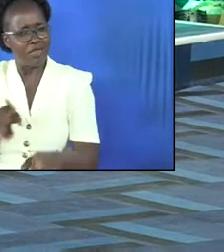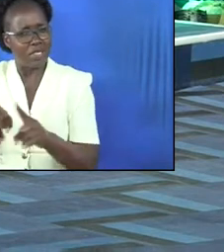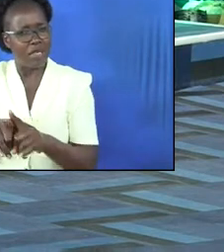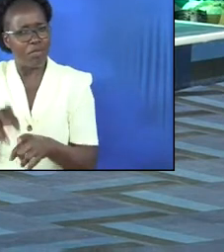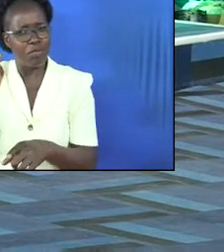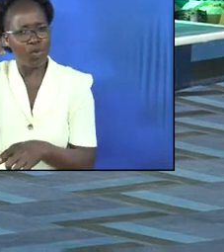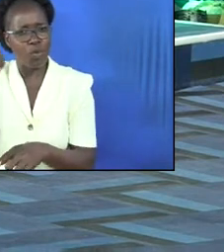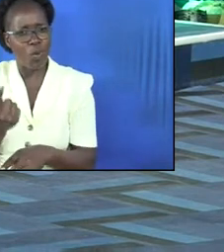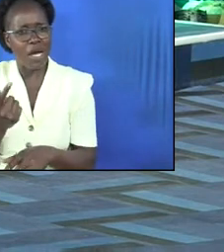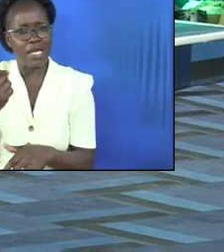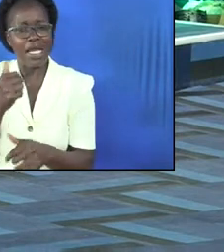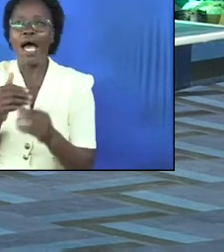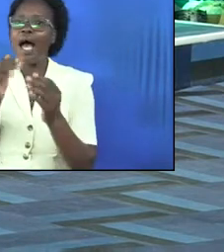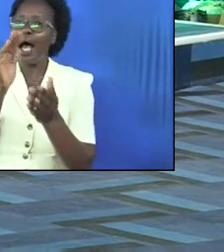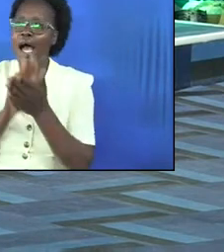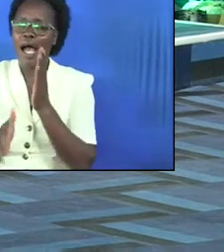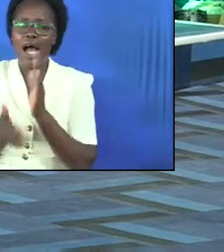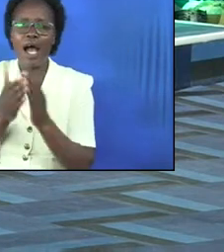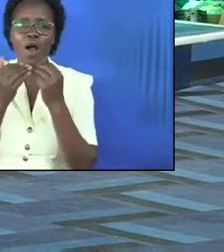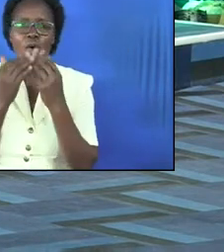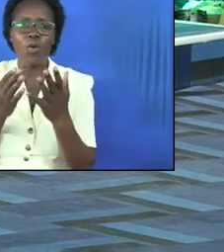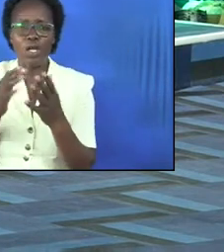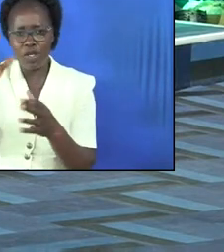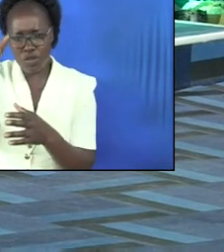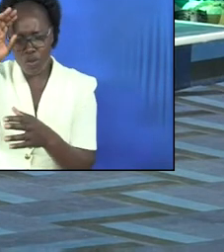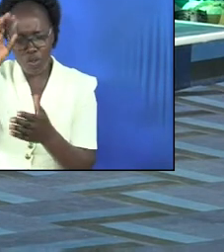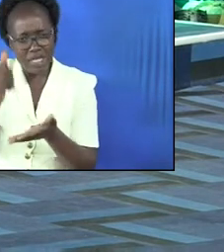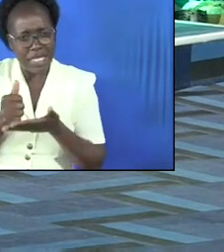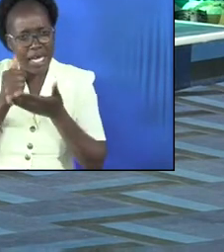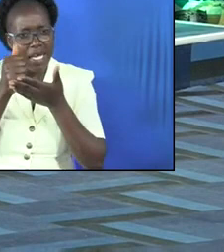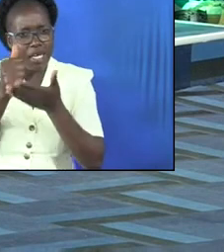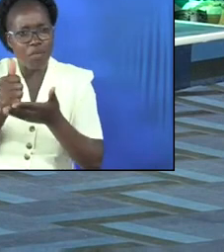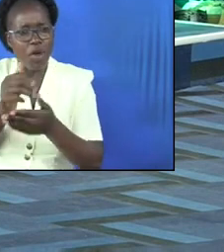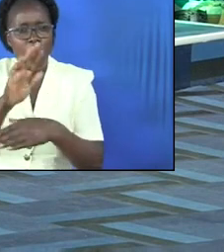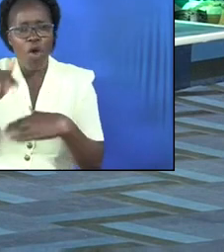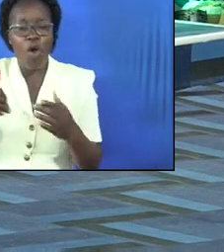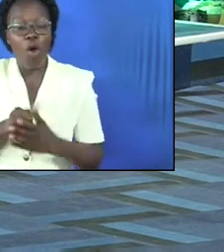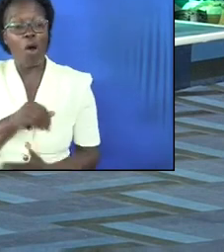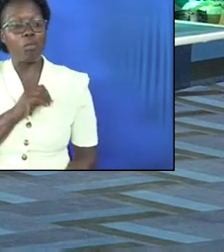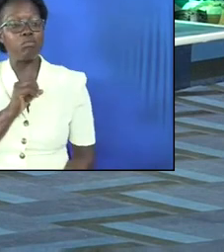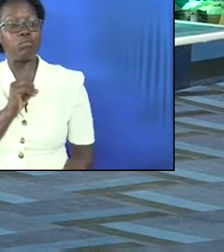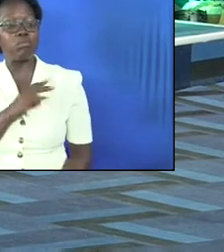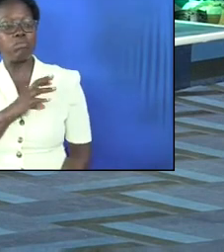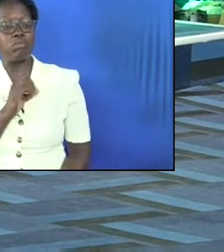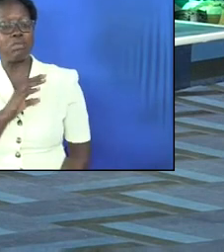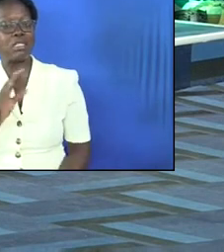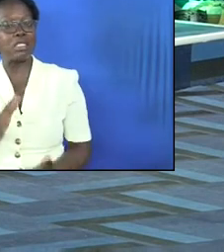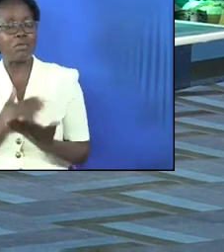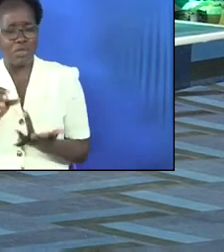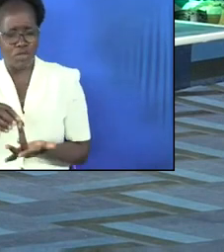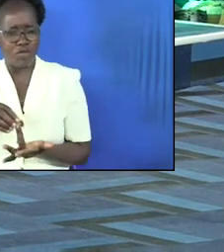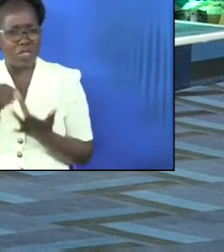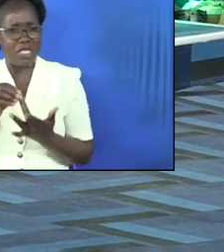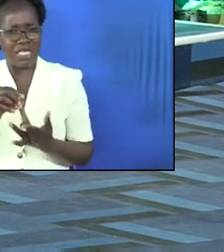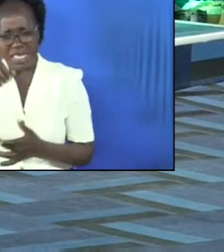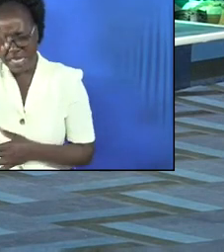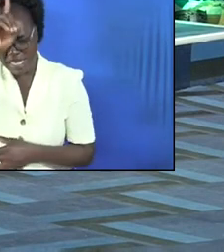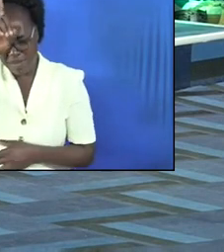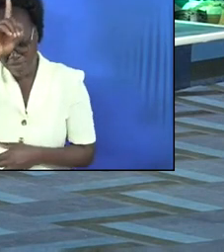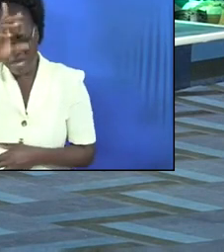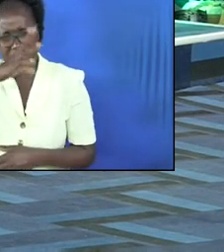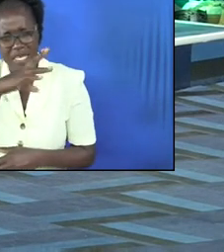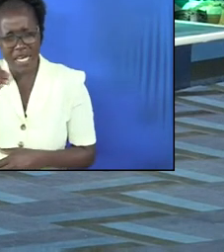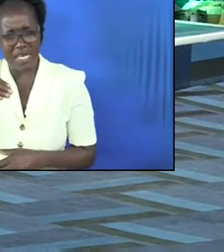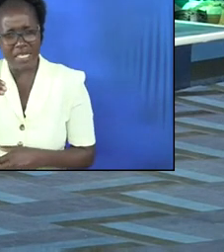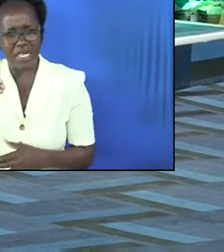and no one was around to even consider helping everyone saw that one as something unique in the village